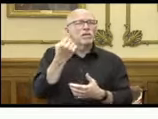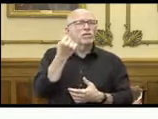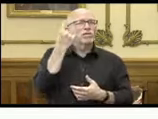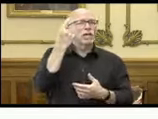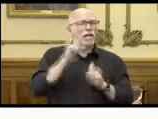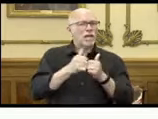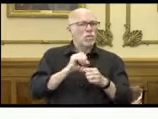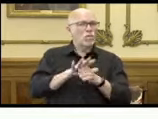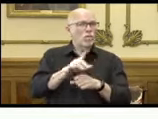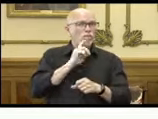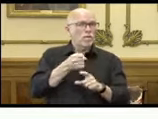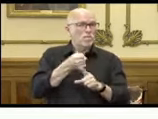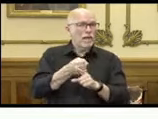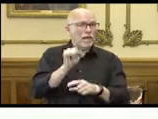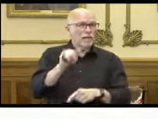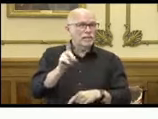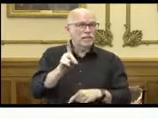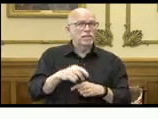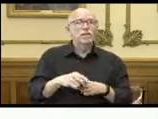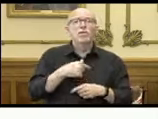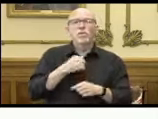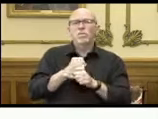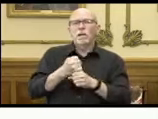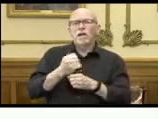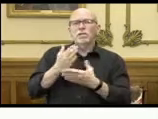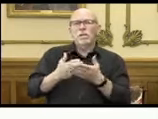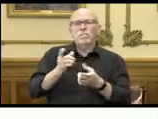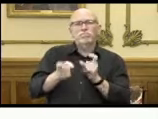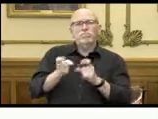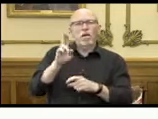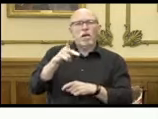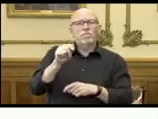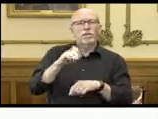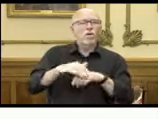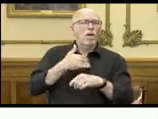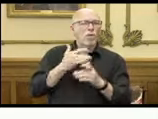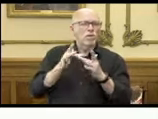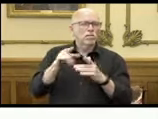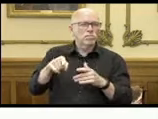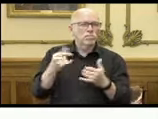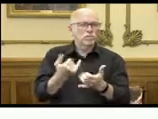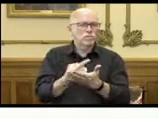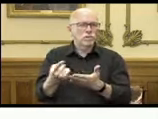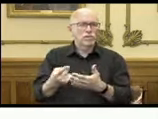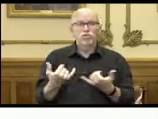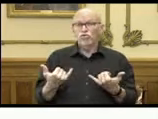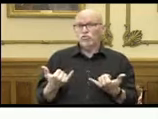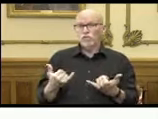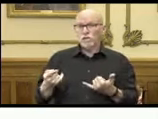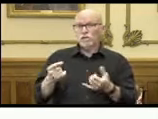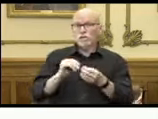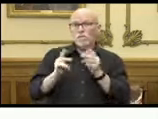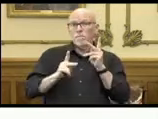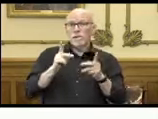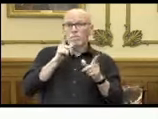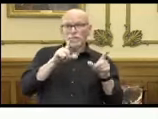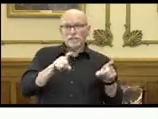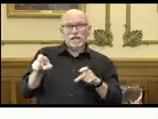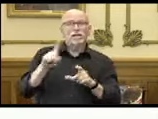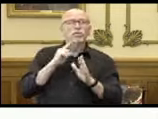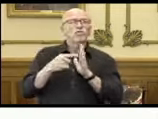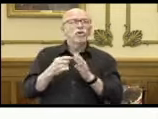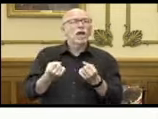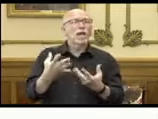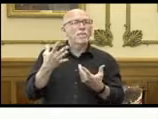how COVID is impacting Indiana, we are making some updates to our dashboard this week. Currently, the number of people tested reflects